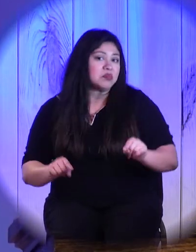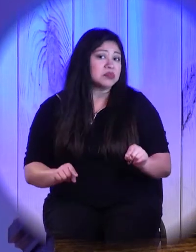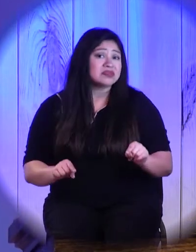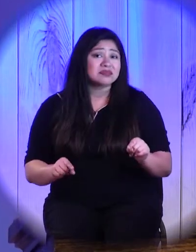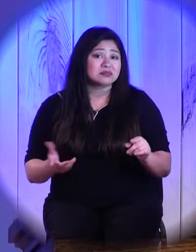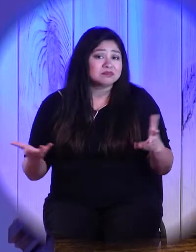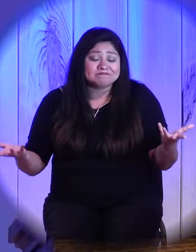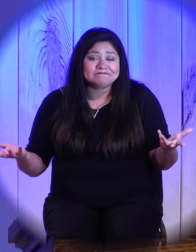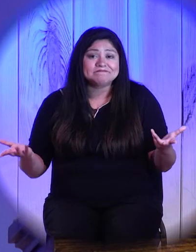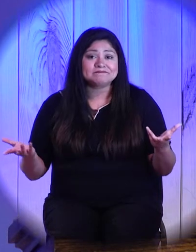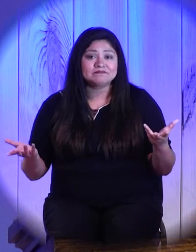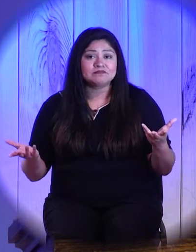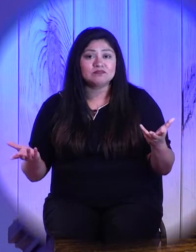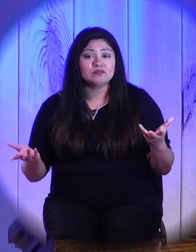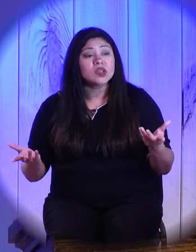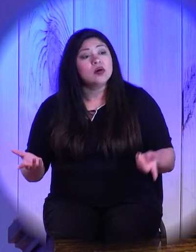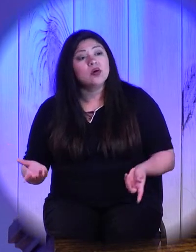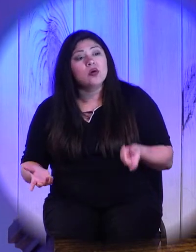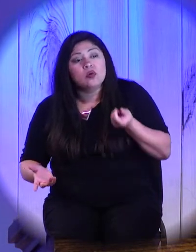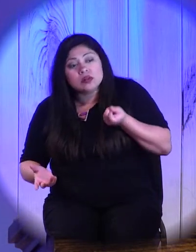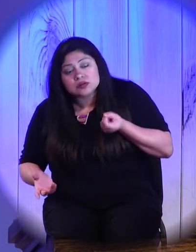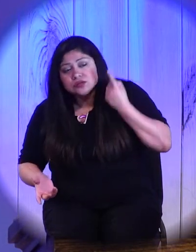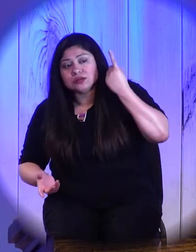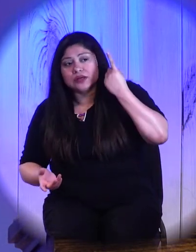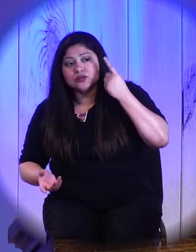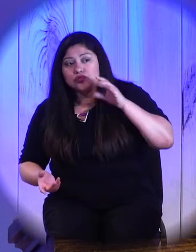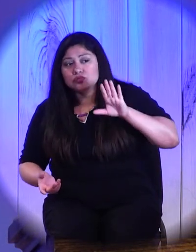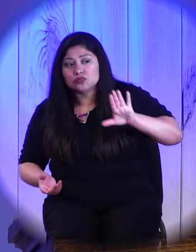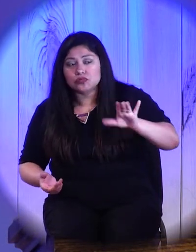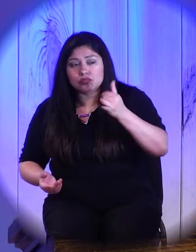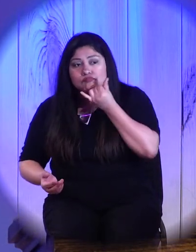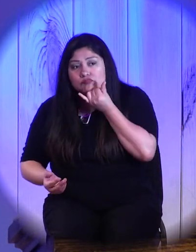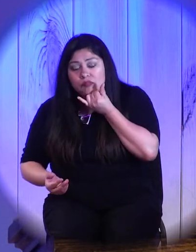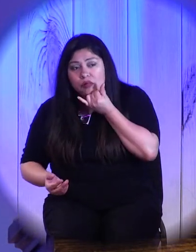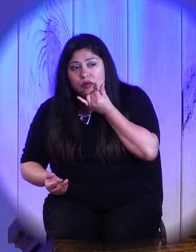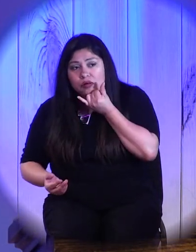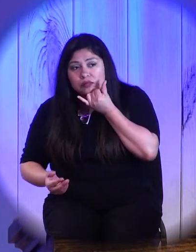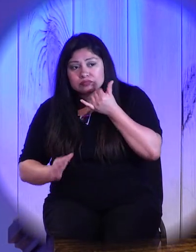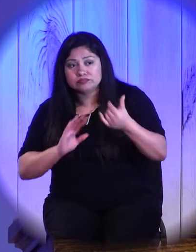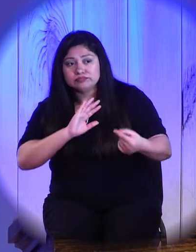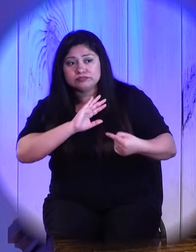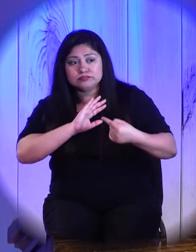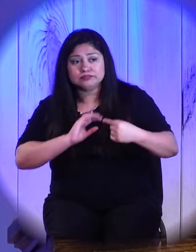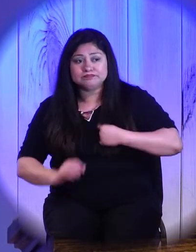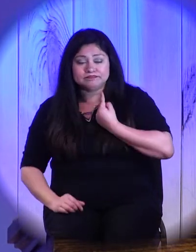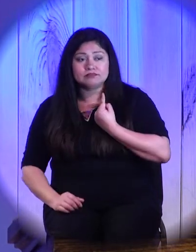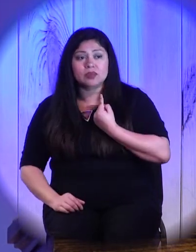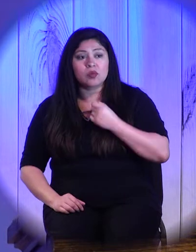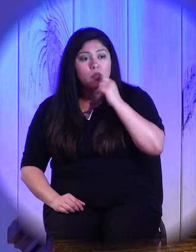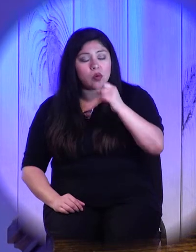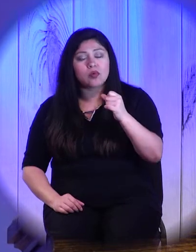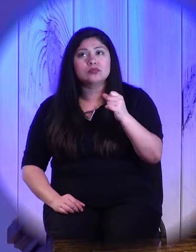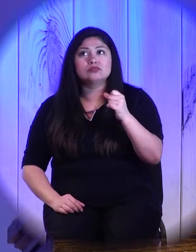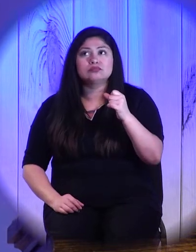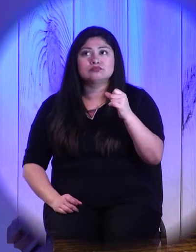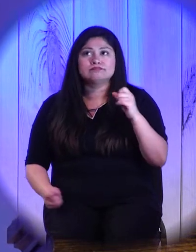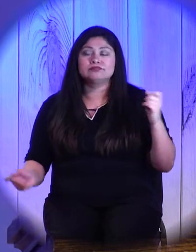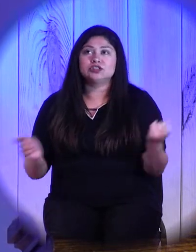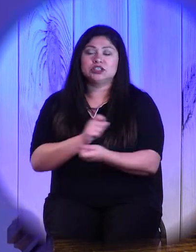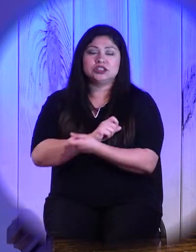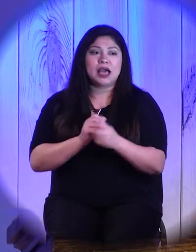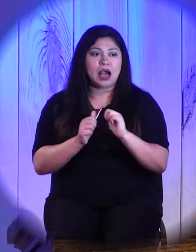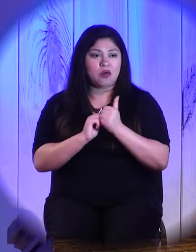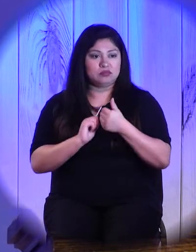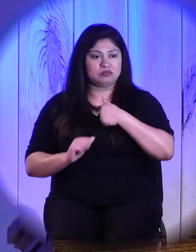we will not let your wrongdoing dictate the way we see the world. God's mercy is so overwhelming